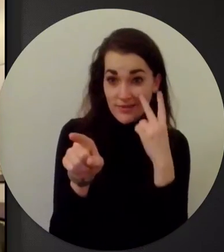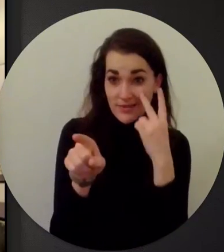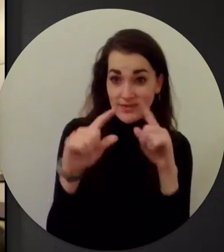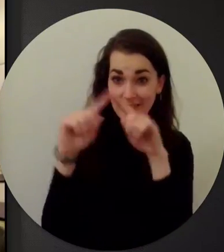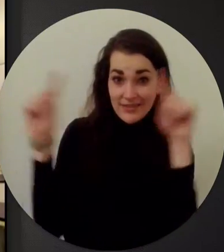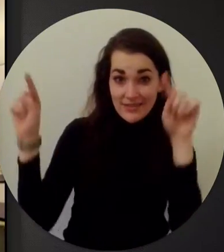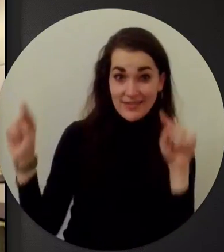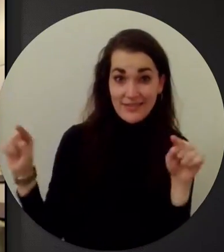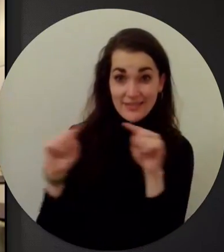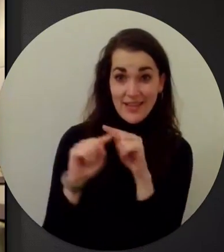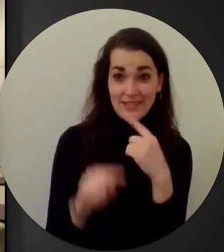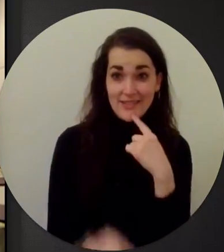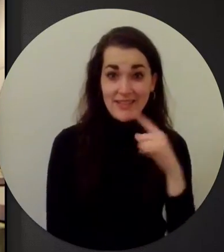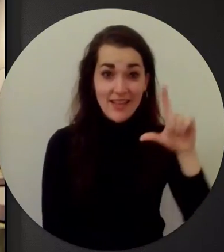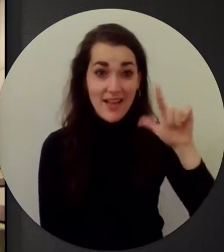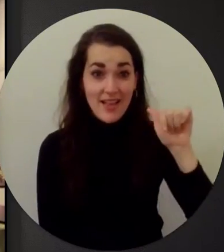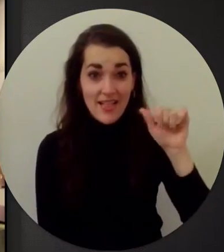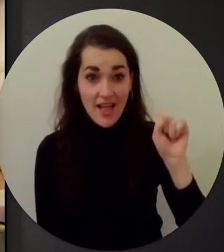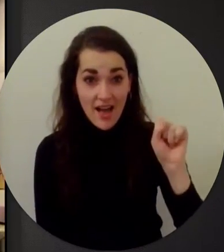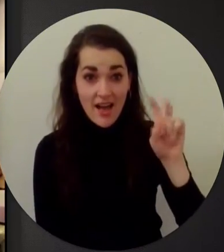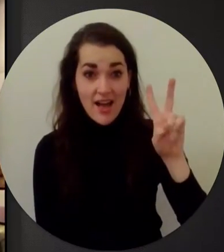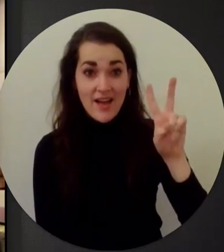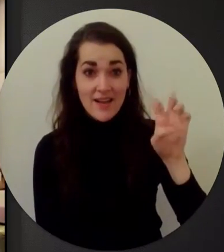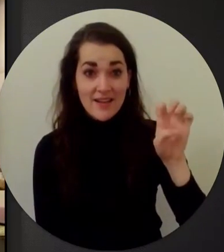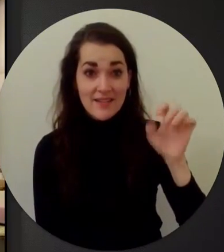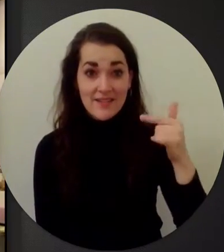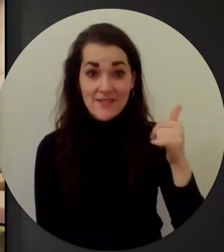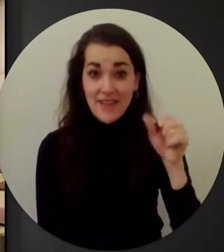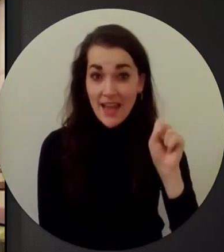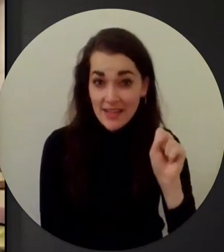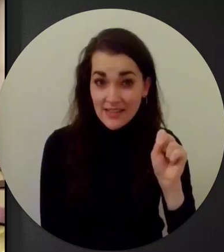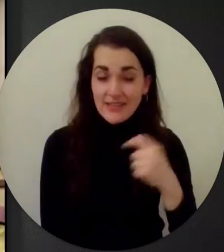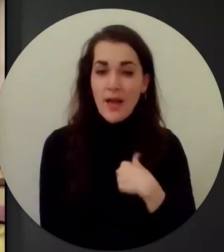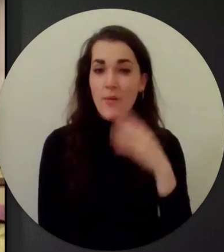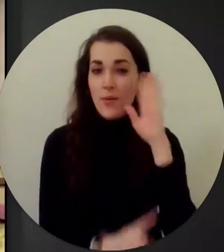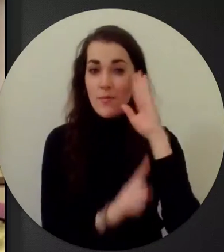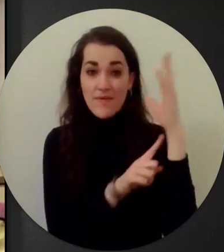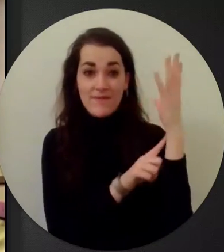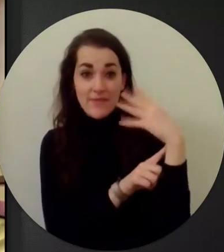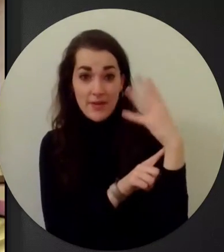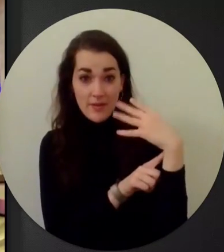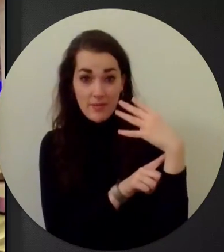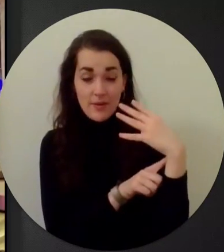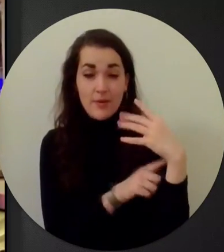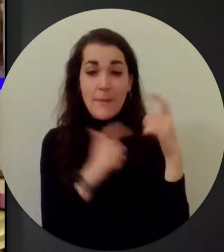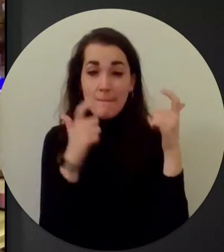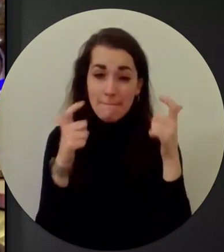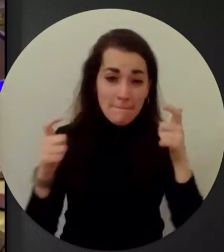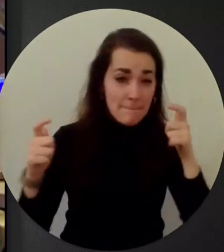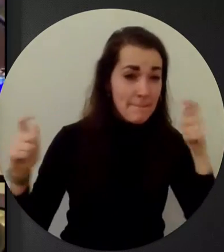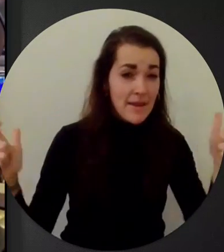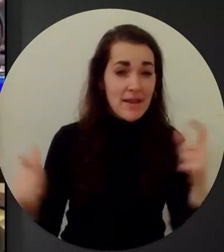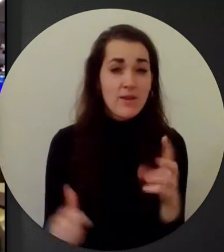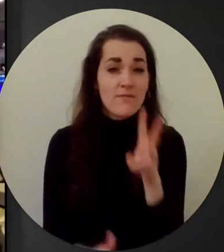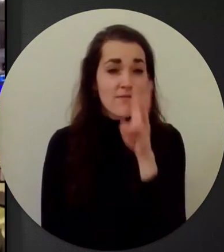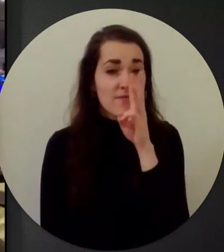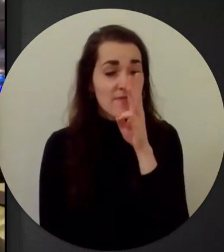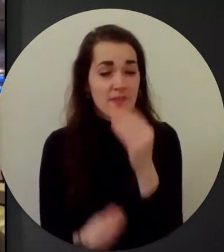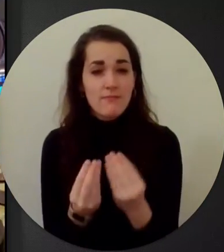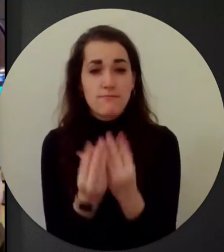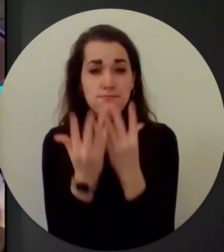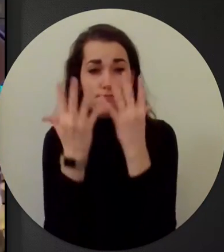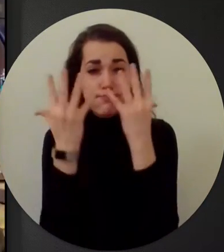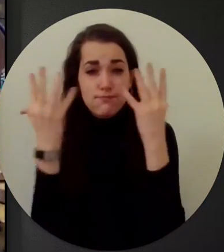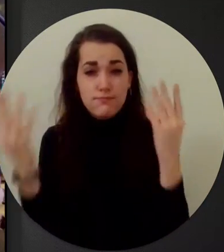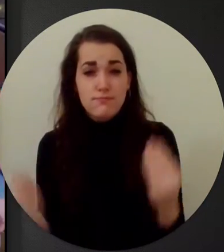I hope you guys got that hint. And I will be filming at a huge fountain in